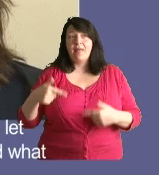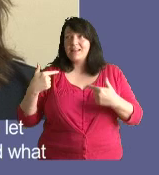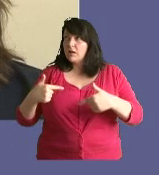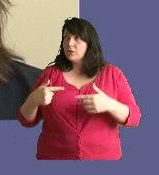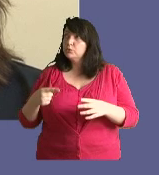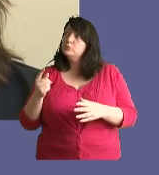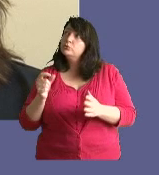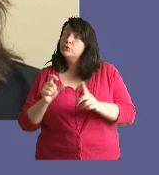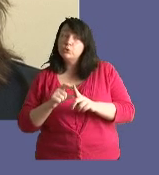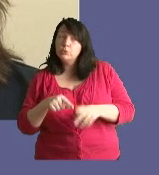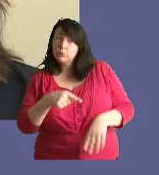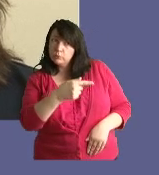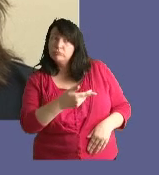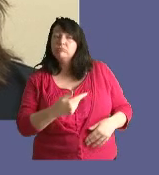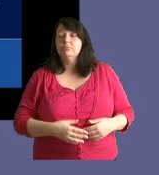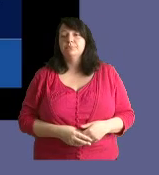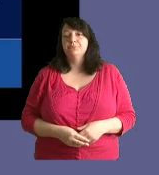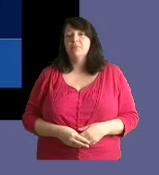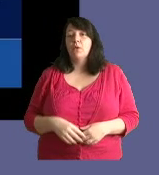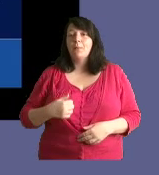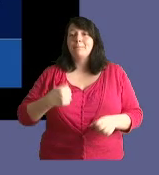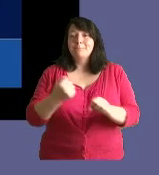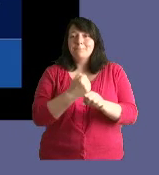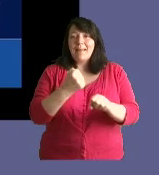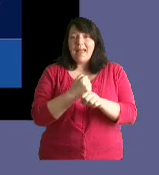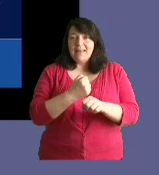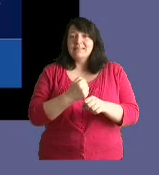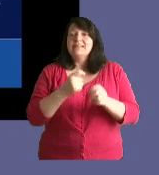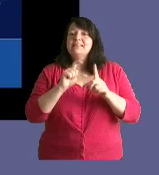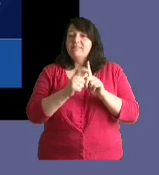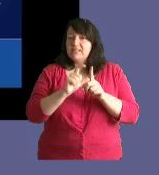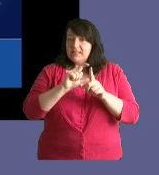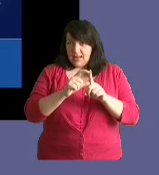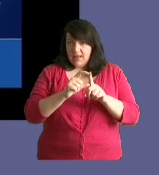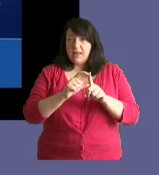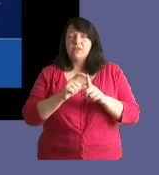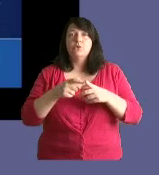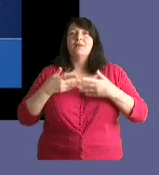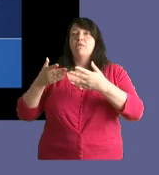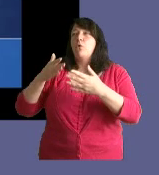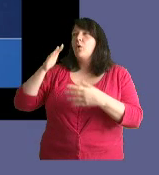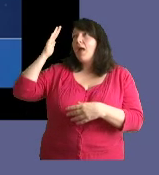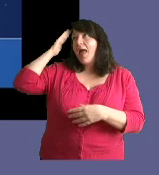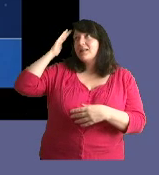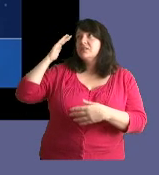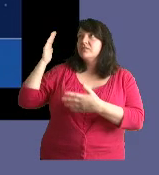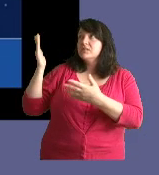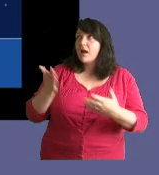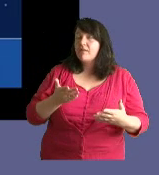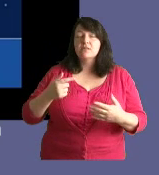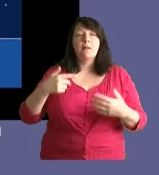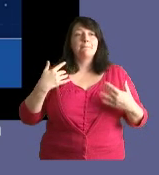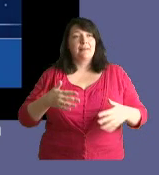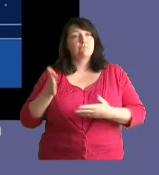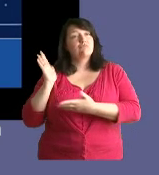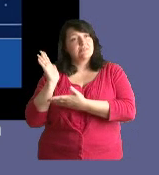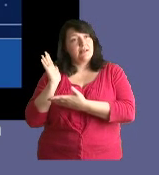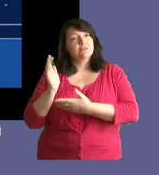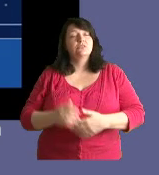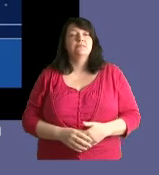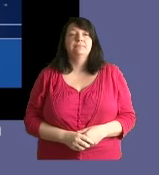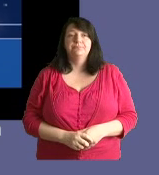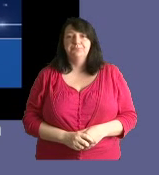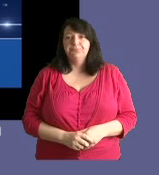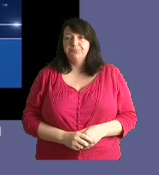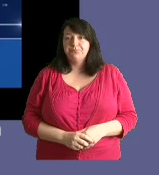know about their rights and what they are entitled to. We'd made a DVD with our findings to give to all the airheads of service and stuff and we'd